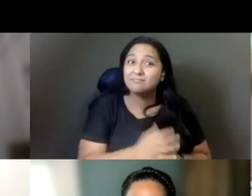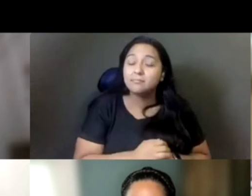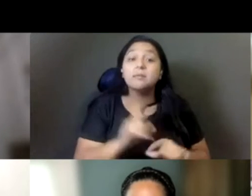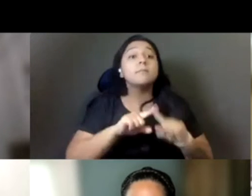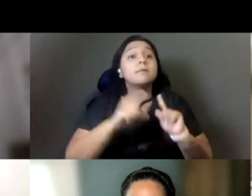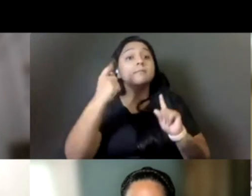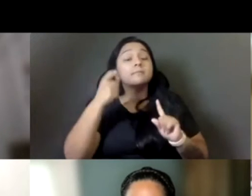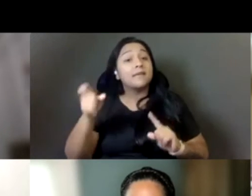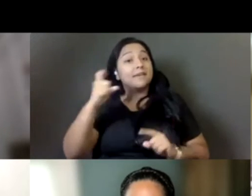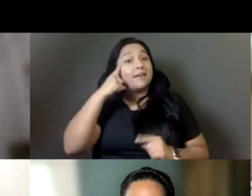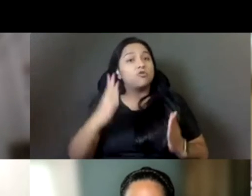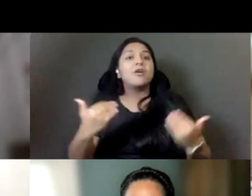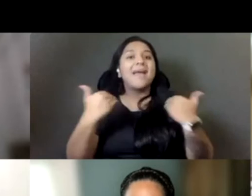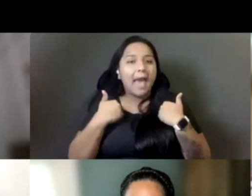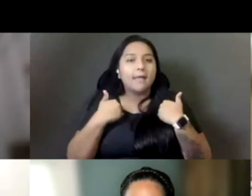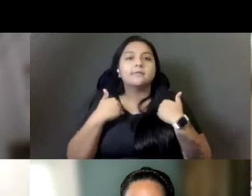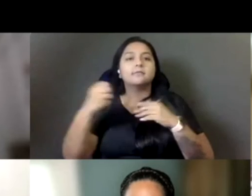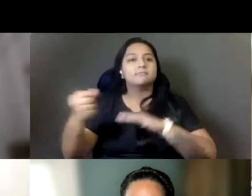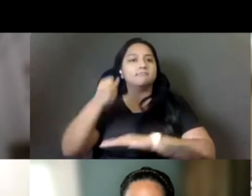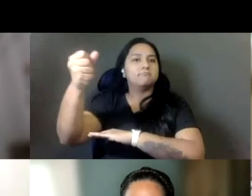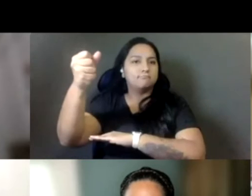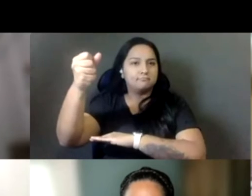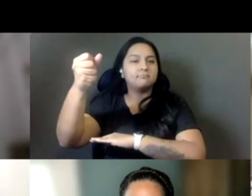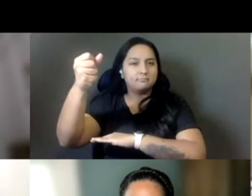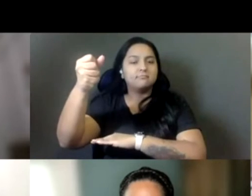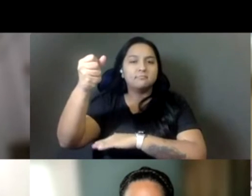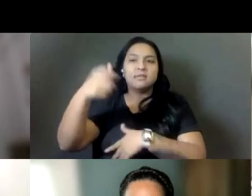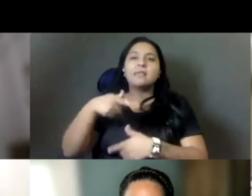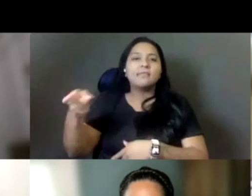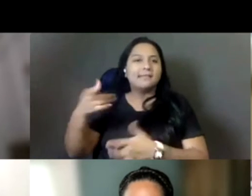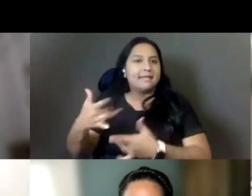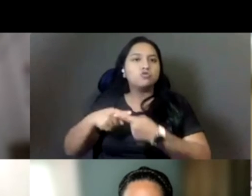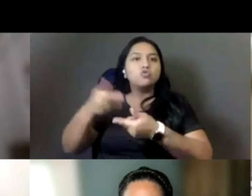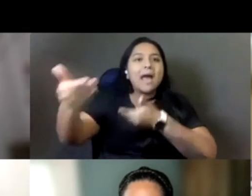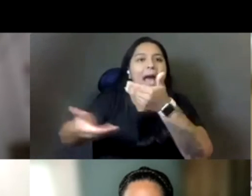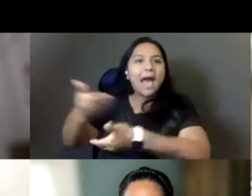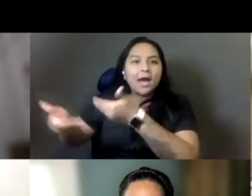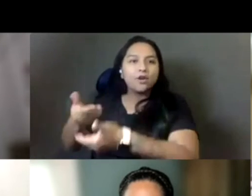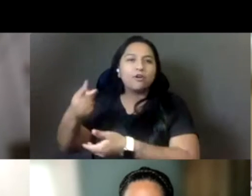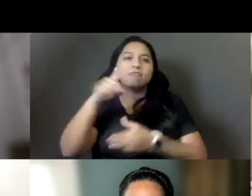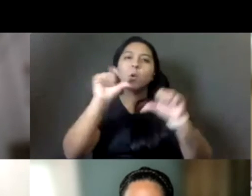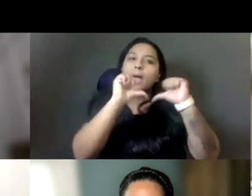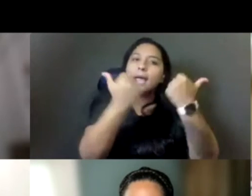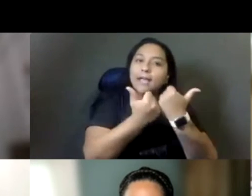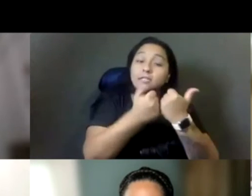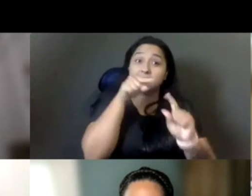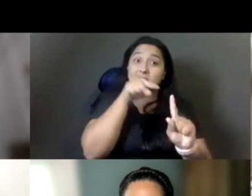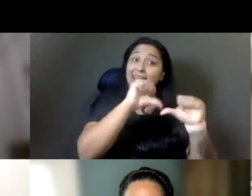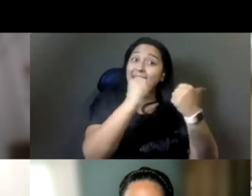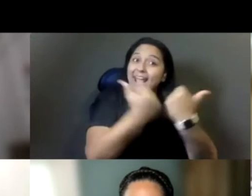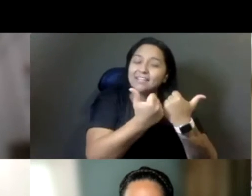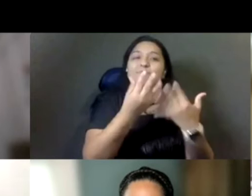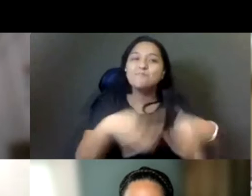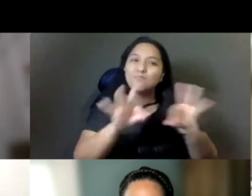makes and the, the, and the hirings that they do for essential agencies, um, that touch on the environment. A lot of people